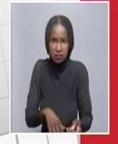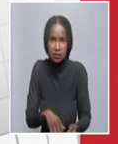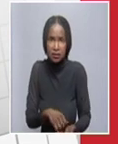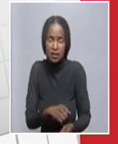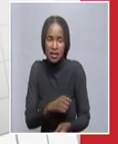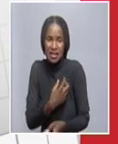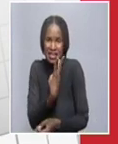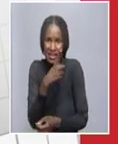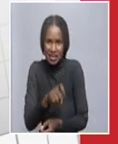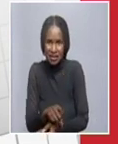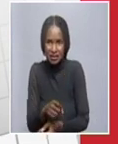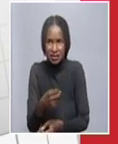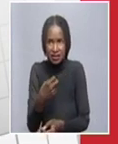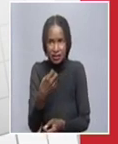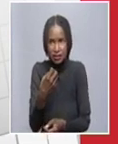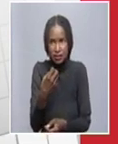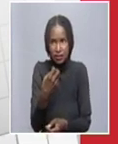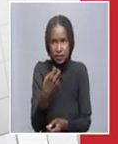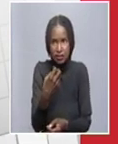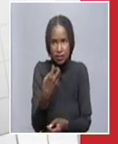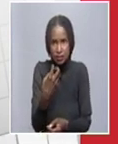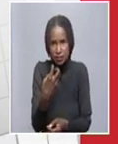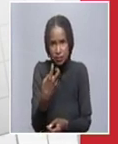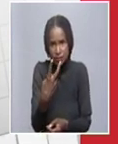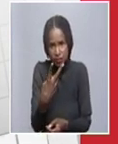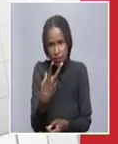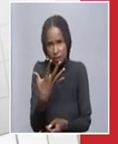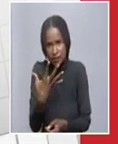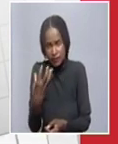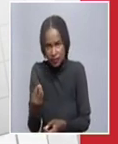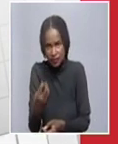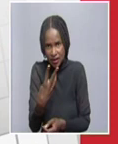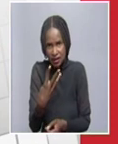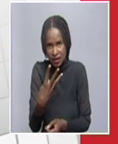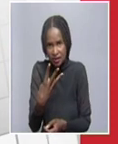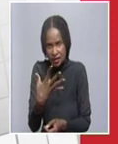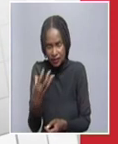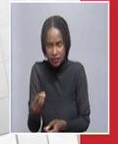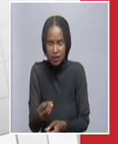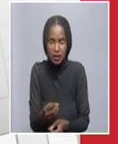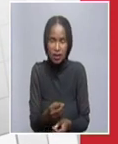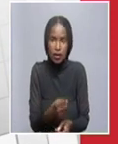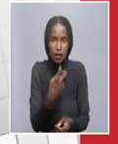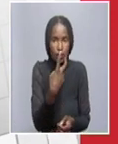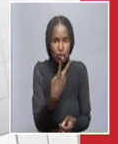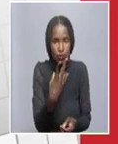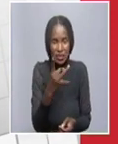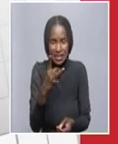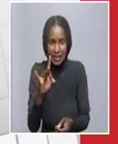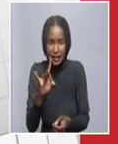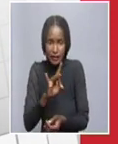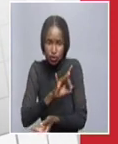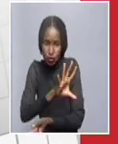,250. COVID-19 related deaths, 288.